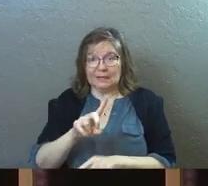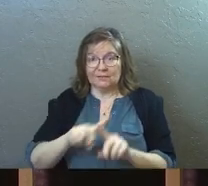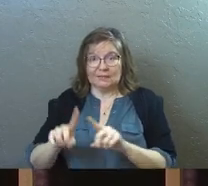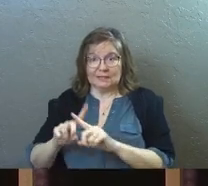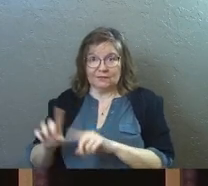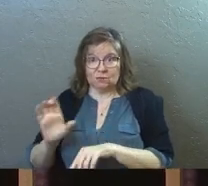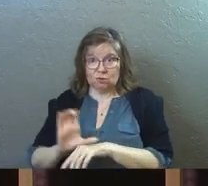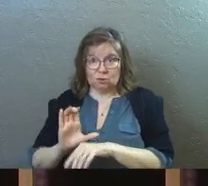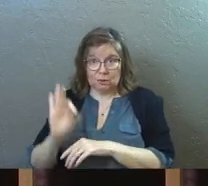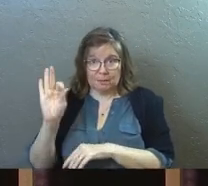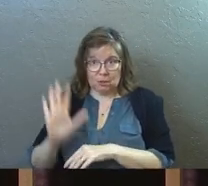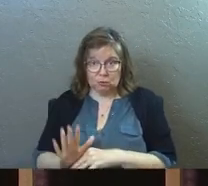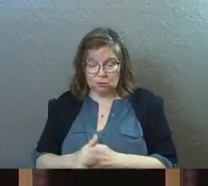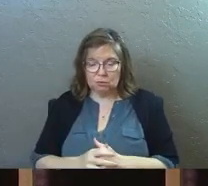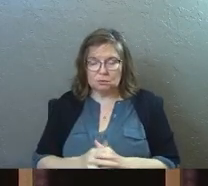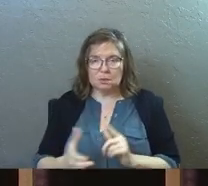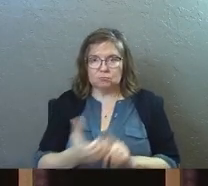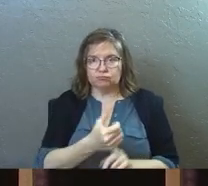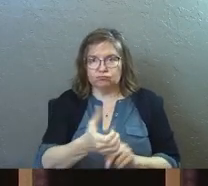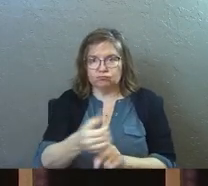confessing church pastors.